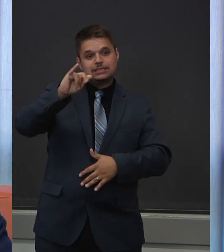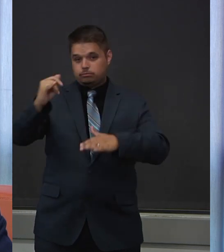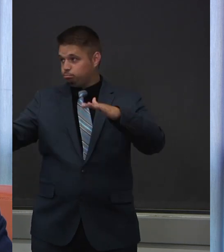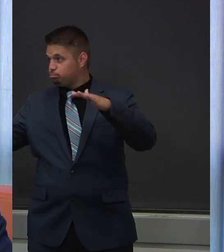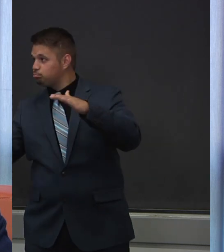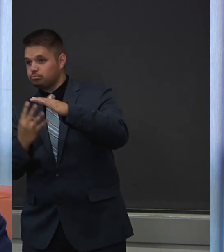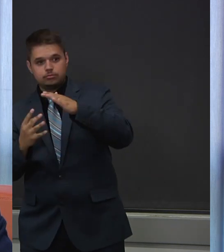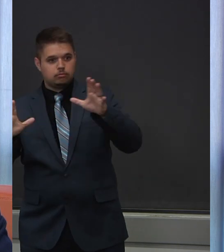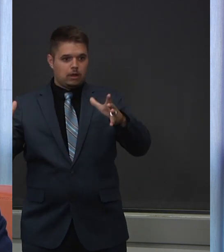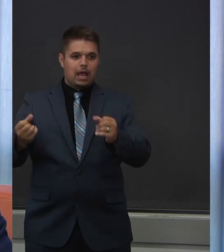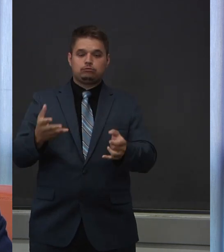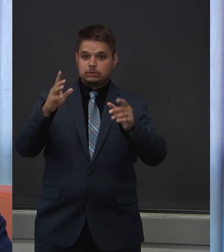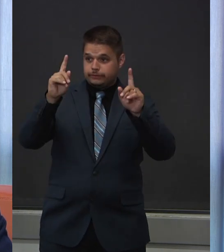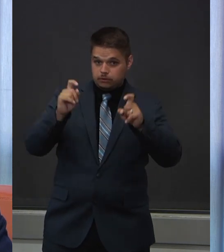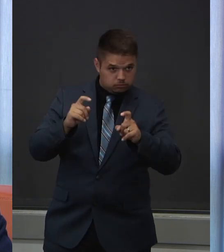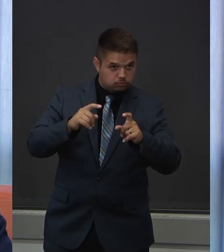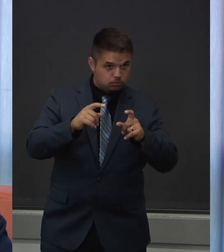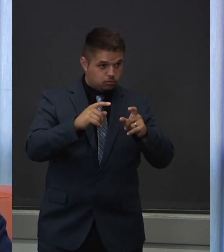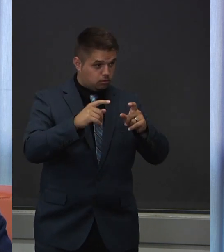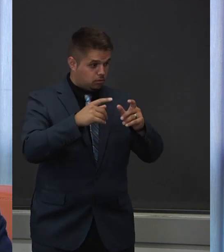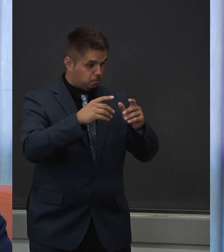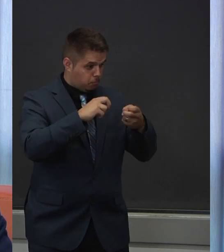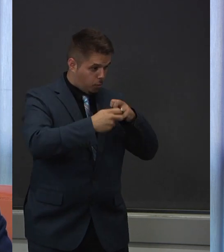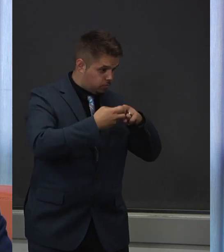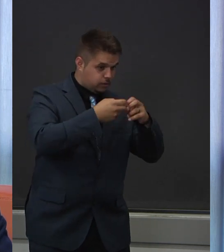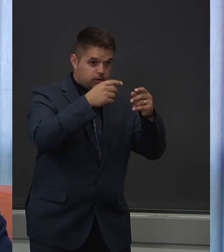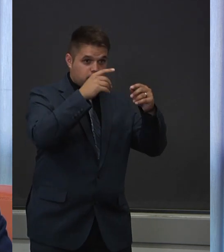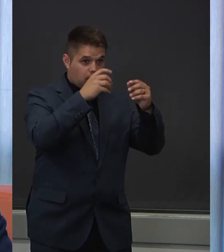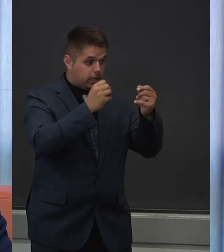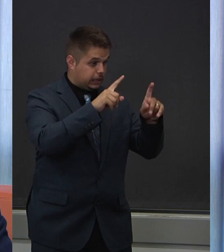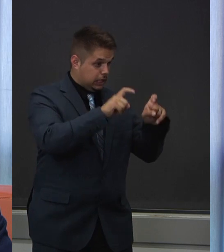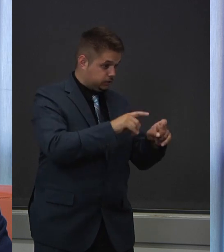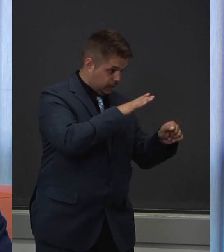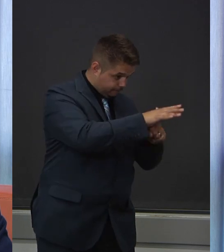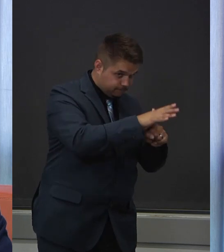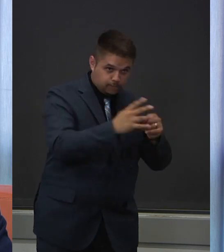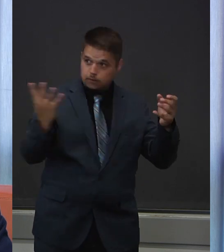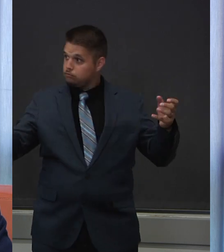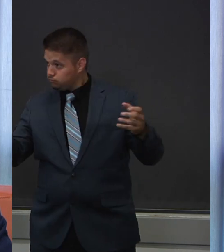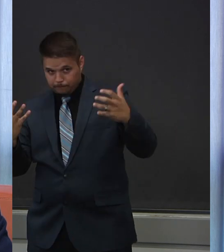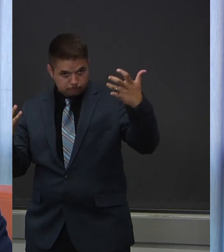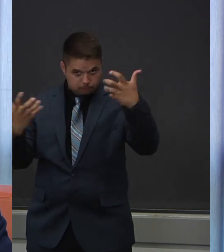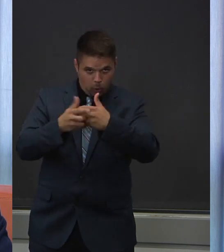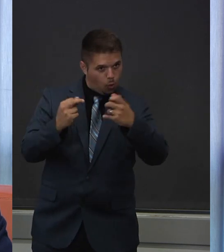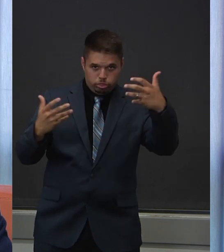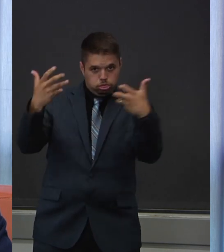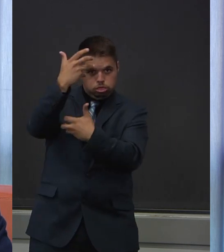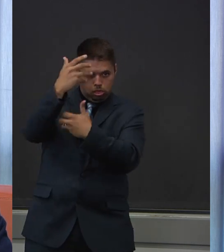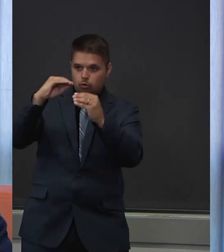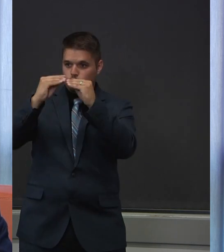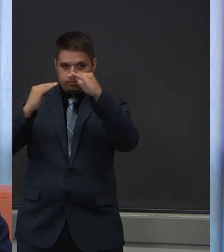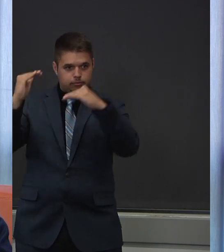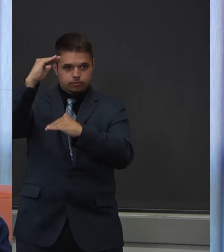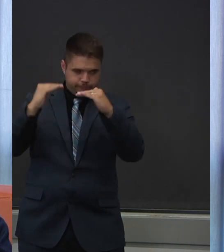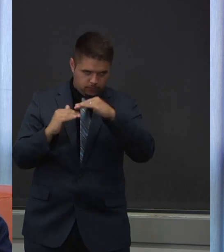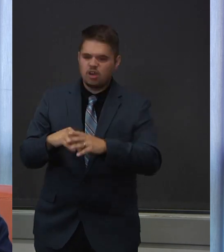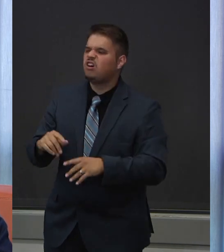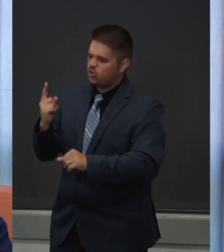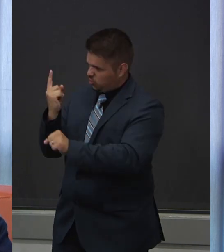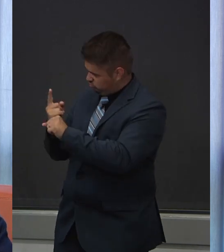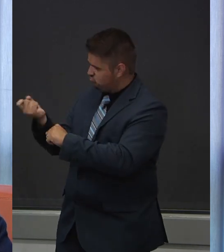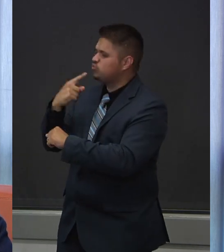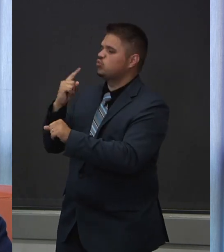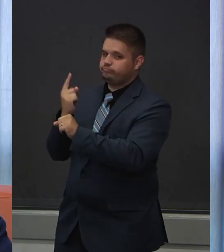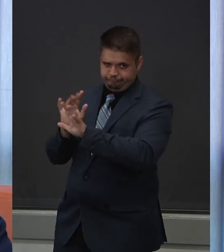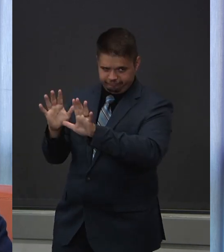What can be done to ramp that up? Well, that's essentially it. It's some of the supplies for the tests themselves that